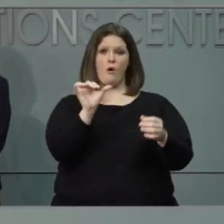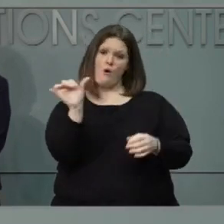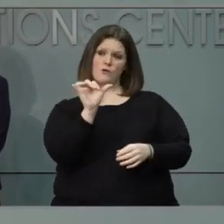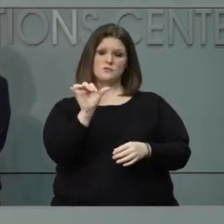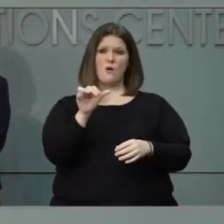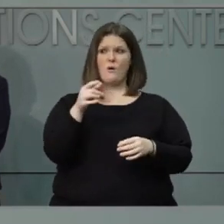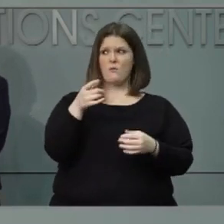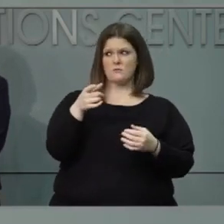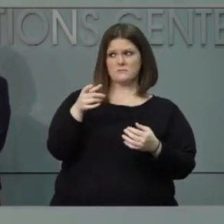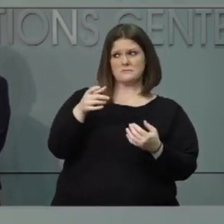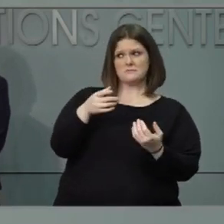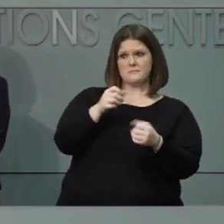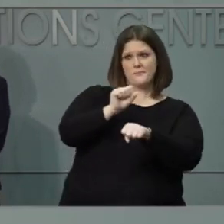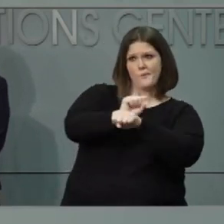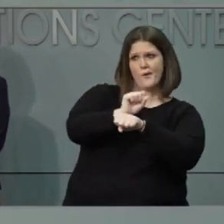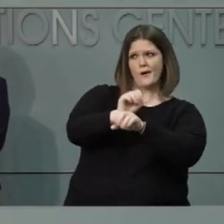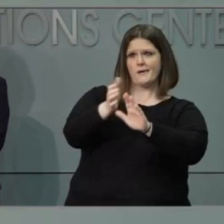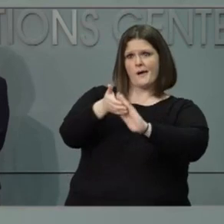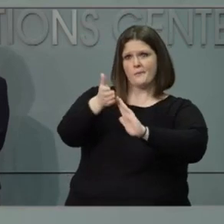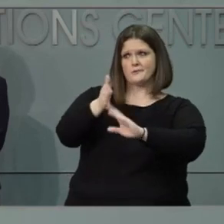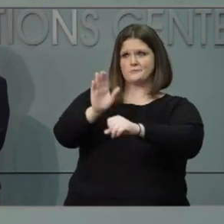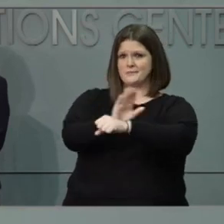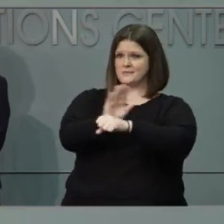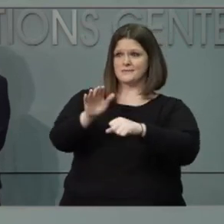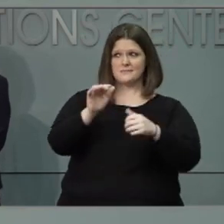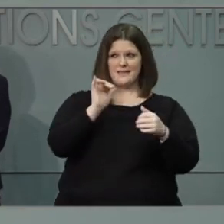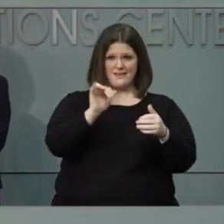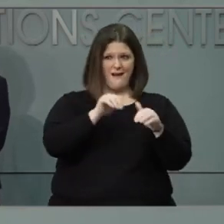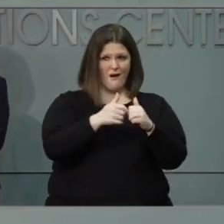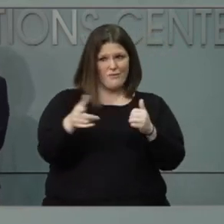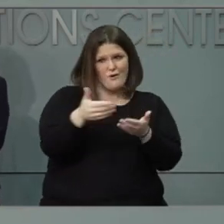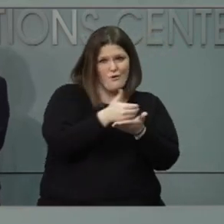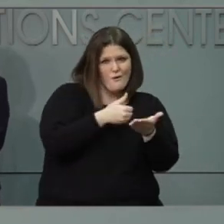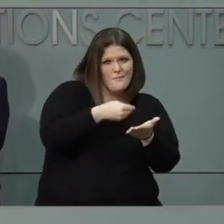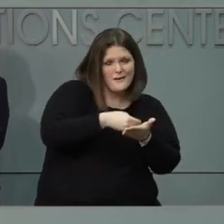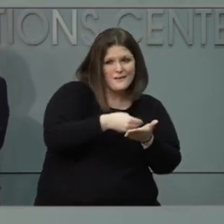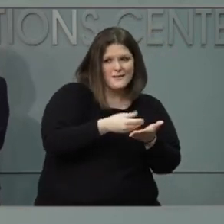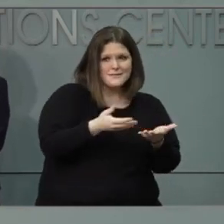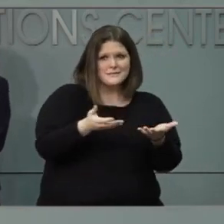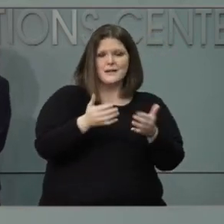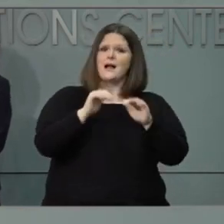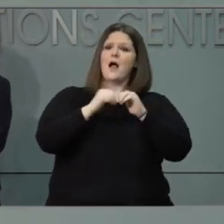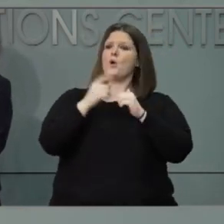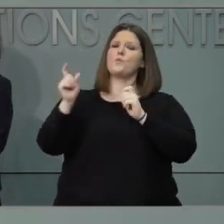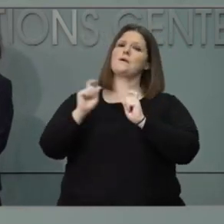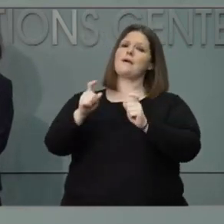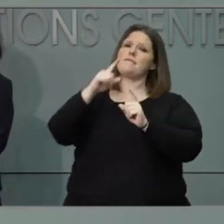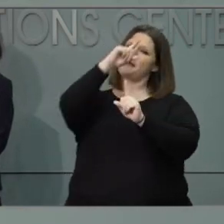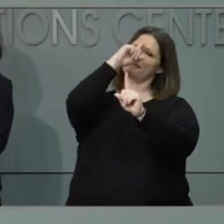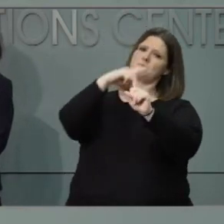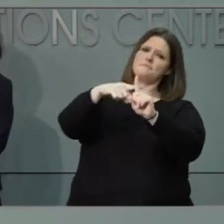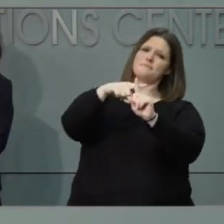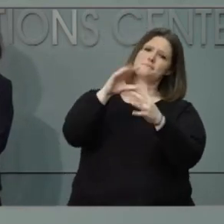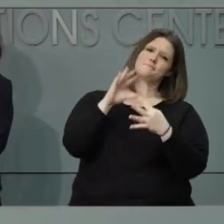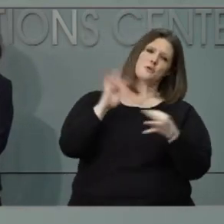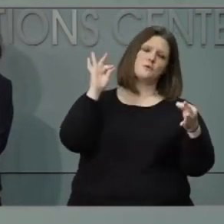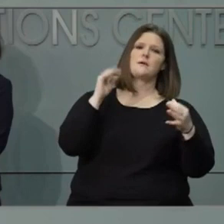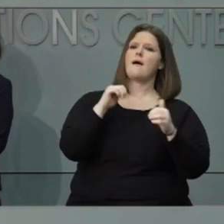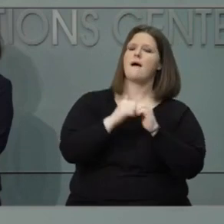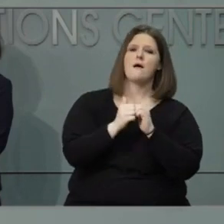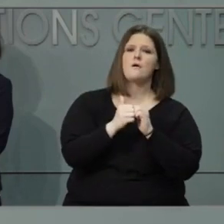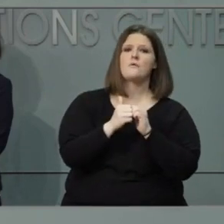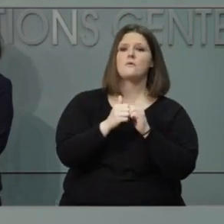livelihood. What is the message that you can give to them? Maybe words of hope that could help them get through this time that you guys in your administration